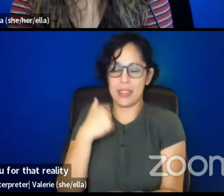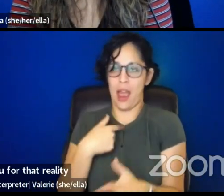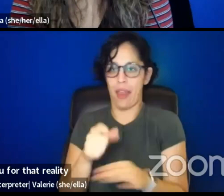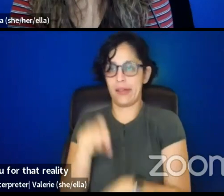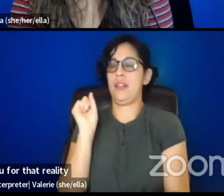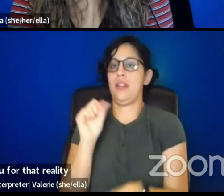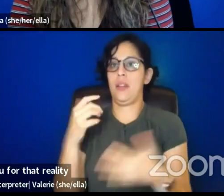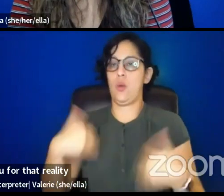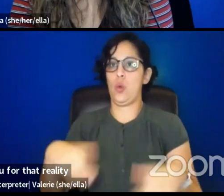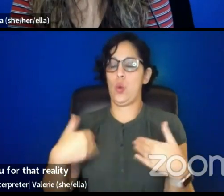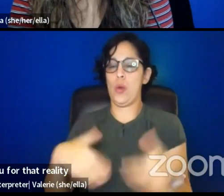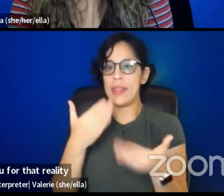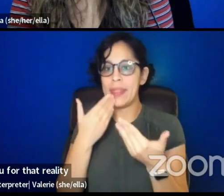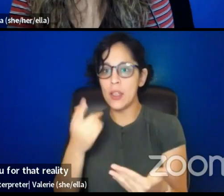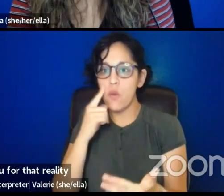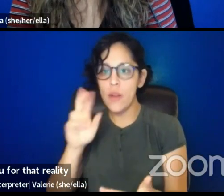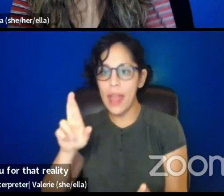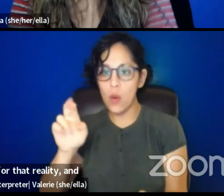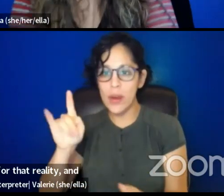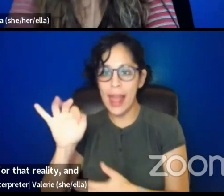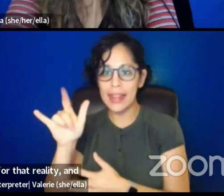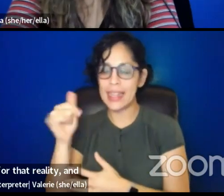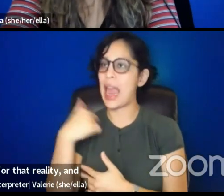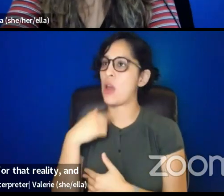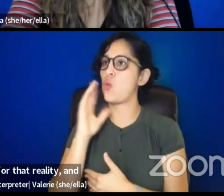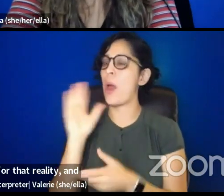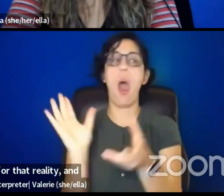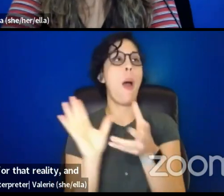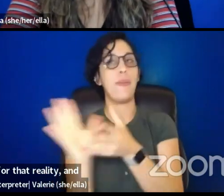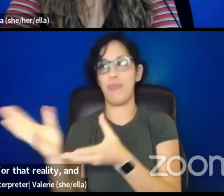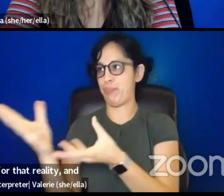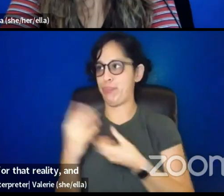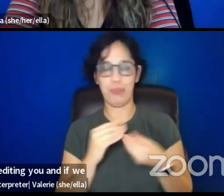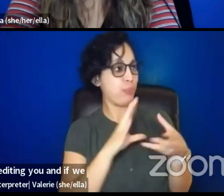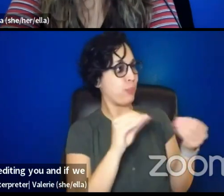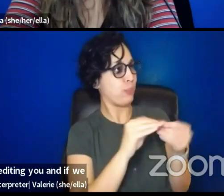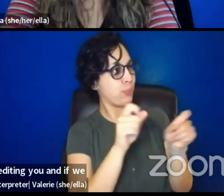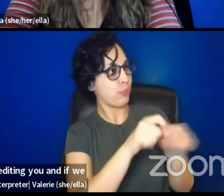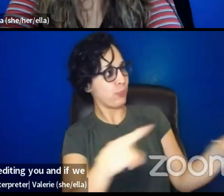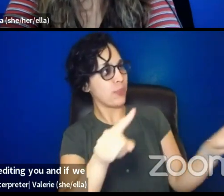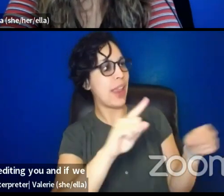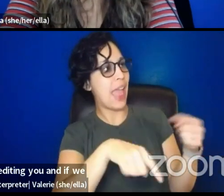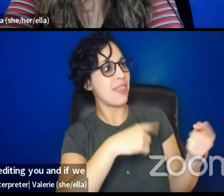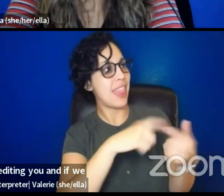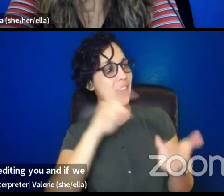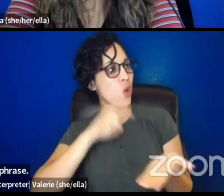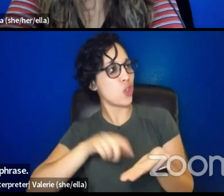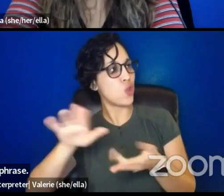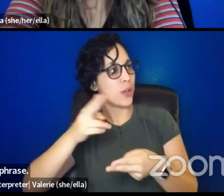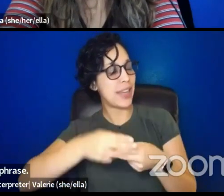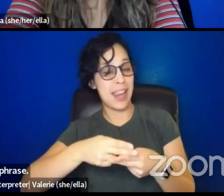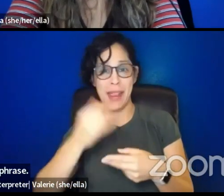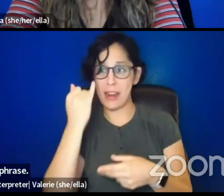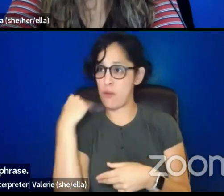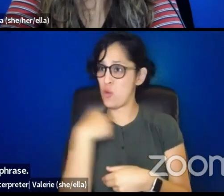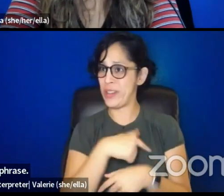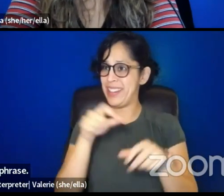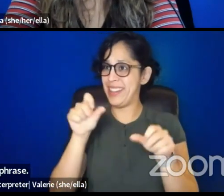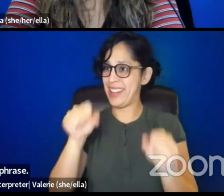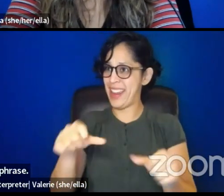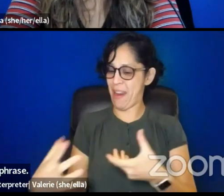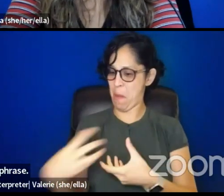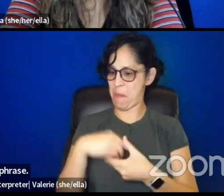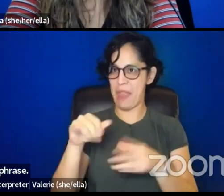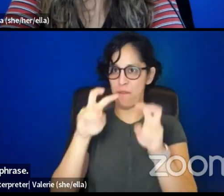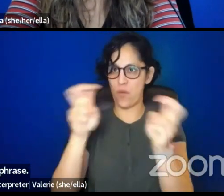Um, I will be saying that forever and crediting you. And if we could all take that phrase with us into spaces from now